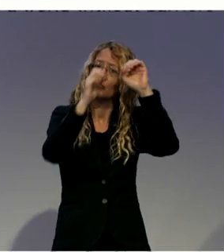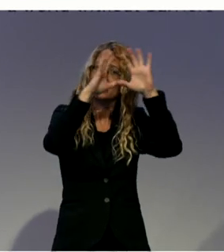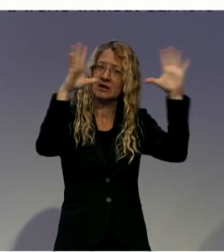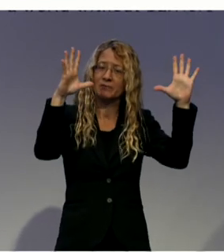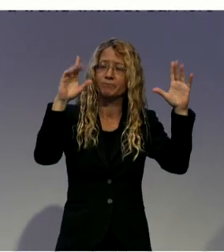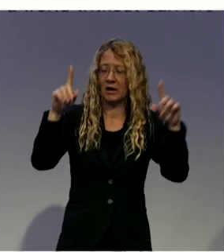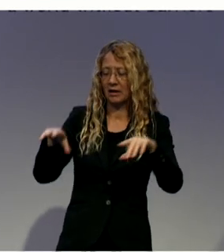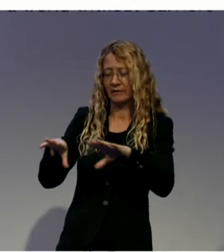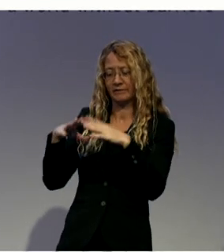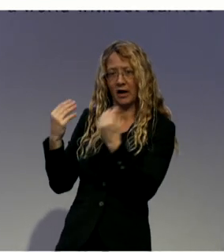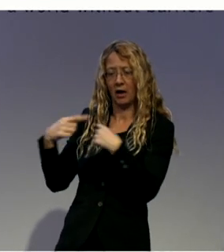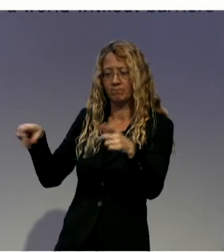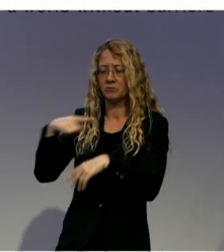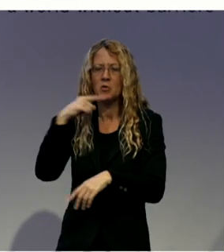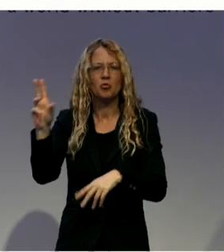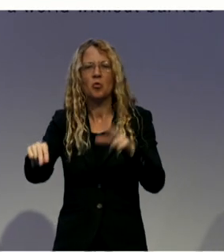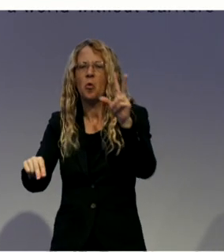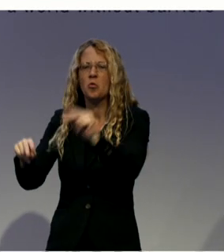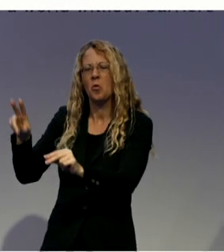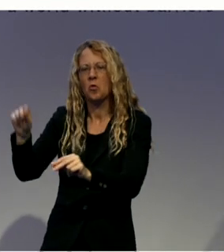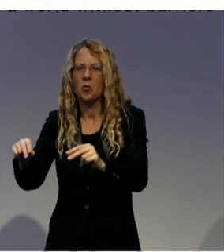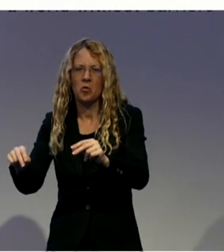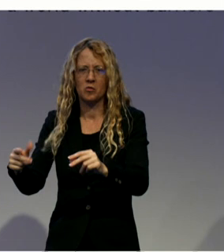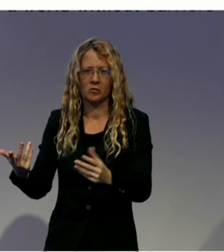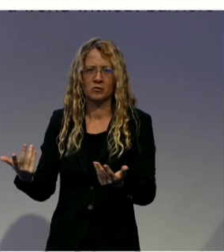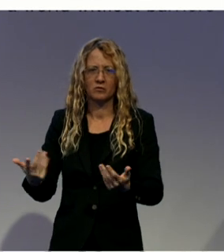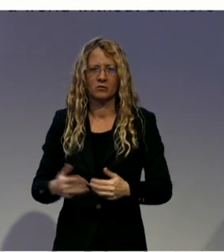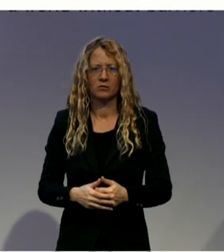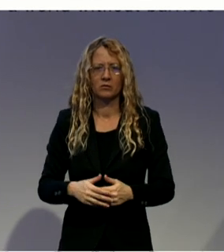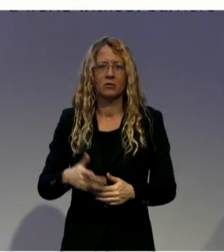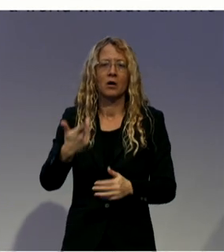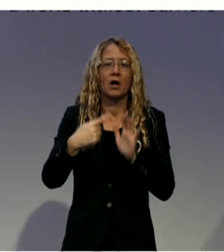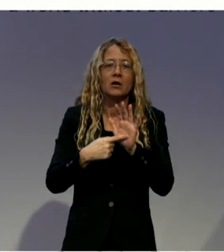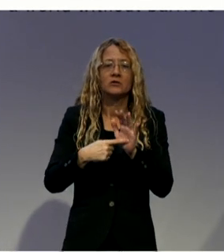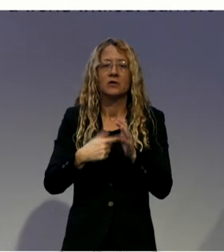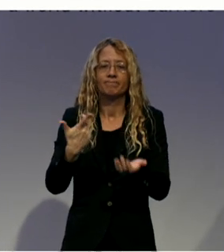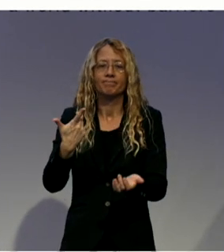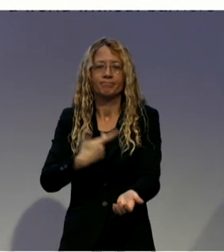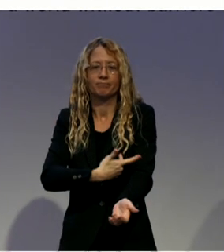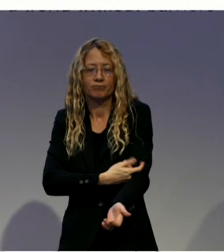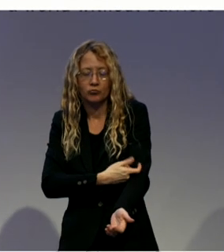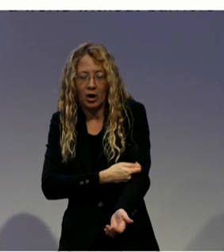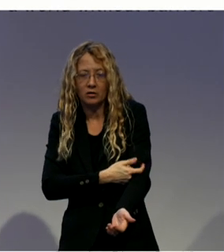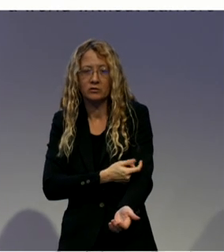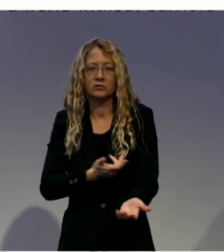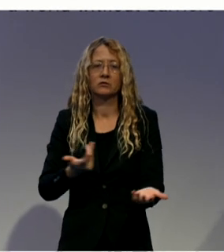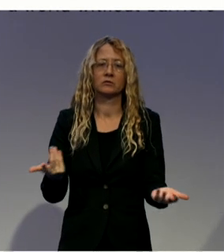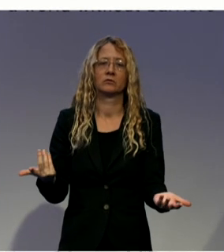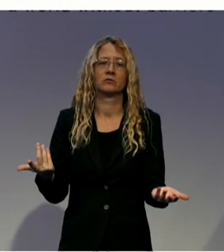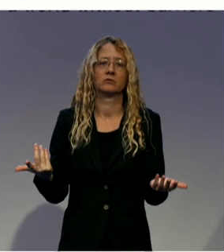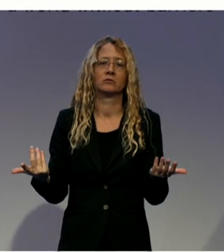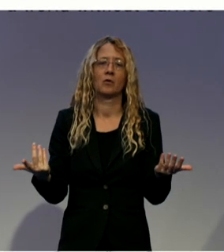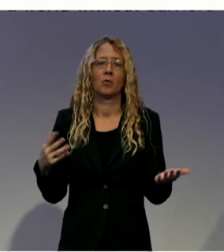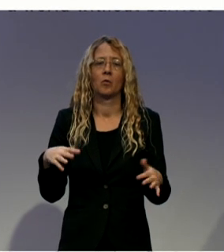When there are substance abuse, toxics. When there are social alarm and